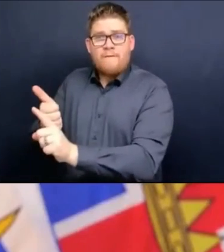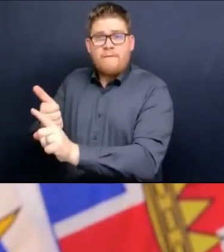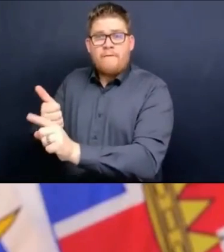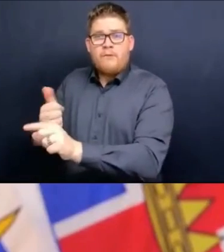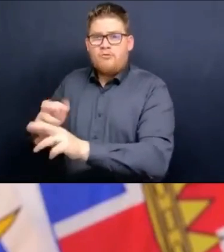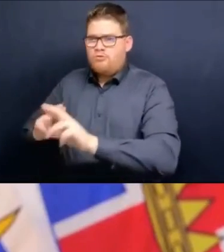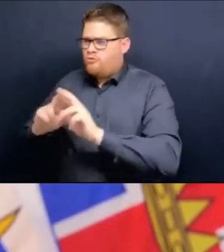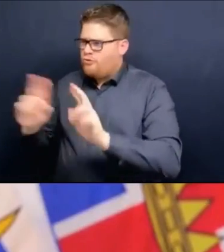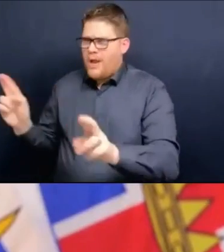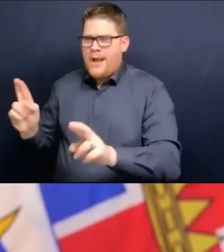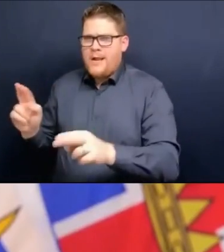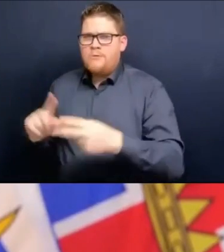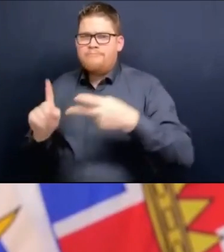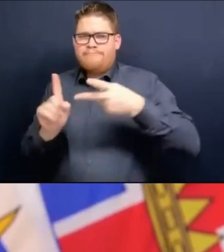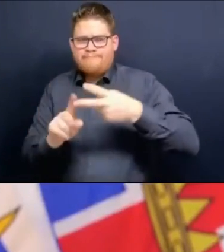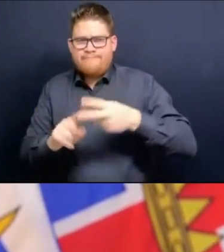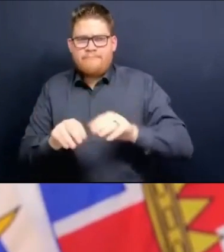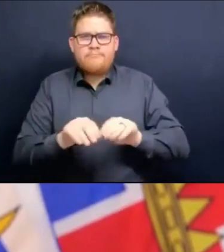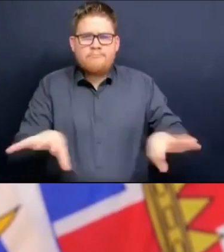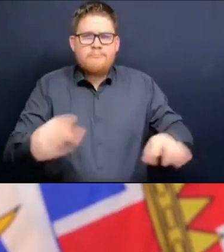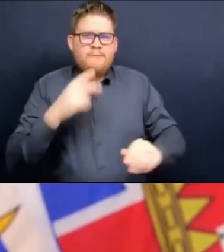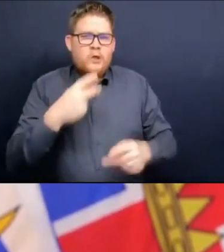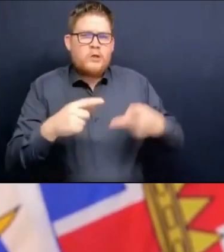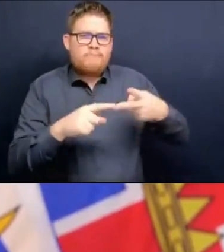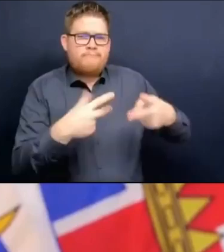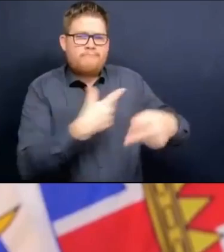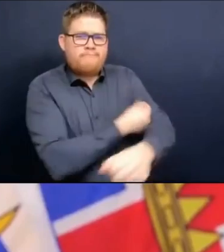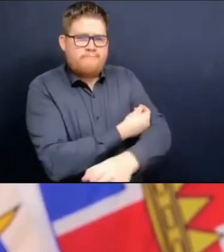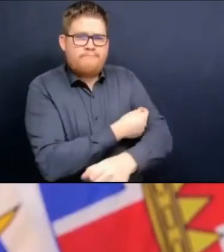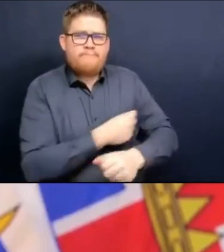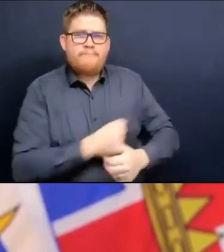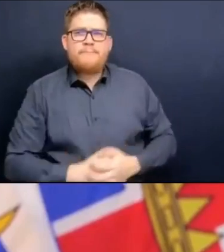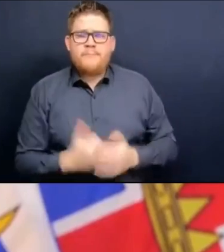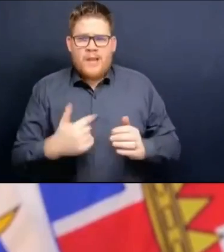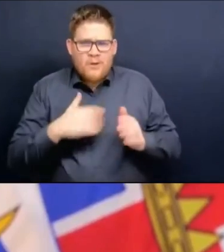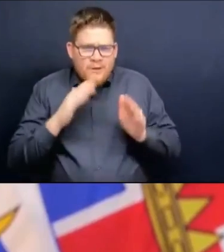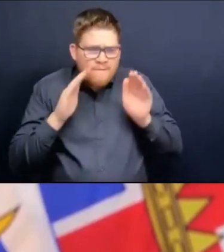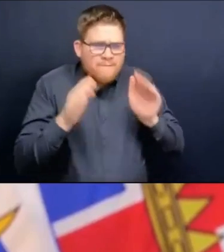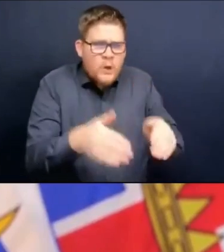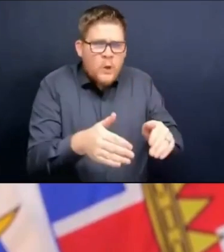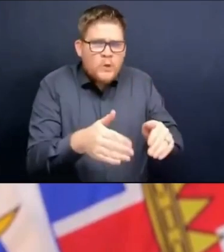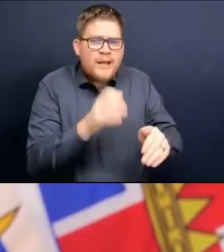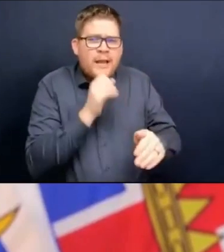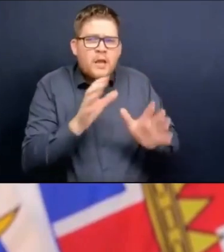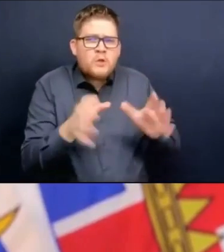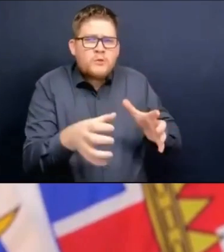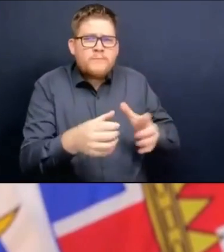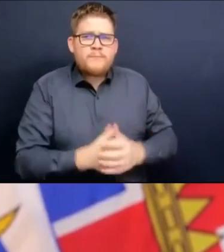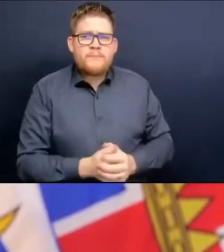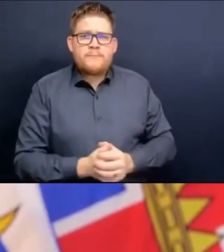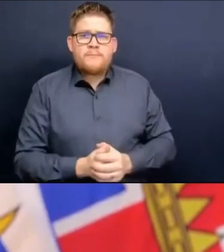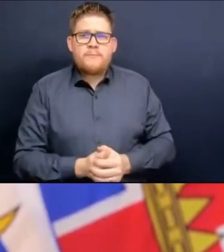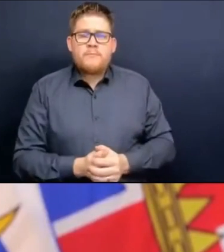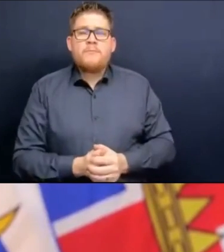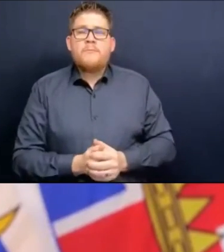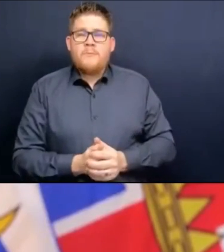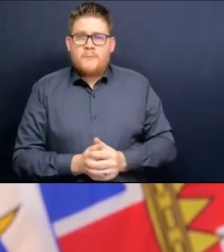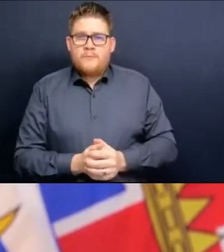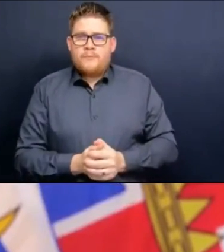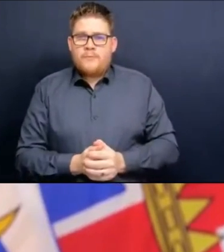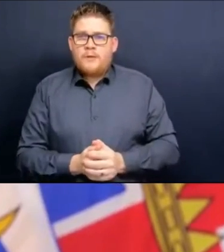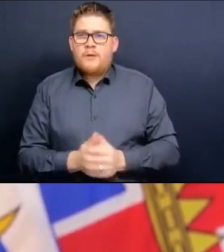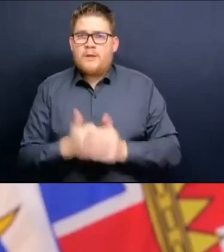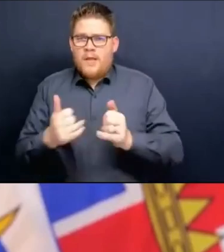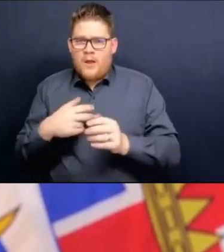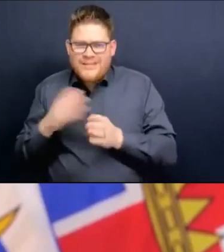and older children. We're looking at more targeted clinics for younger children where they can have all of their questions